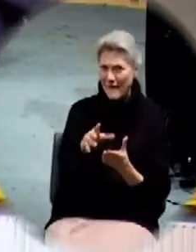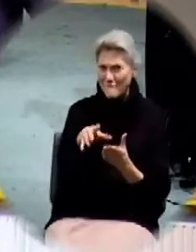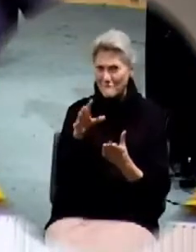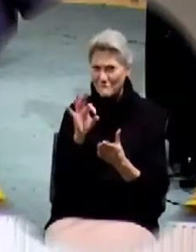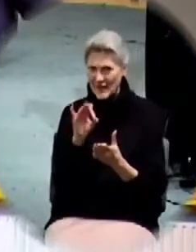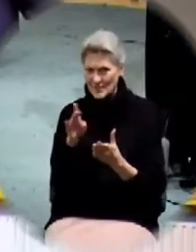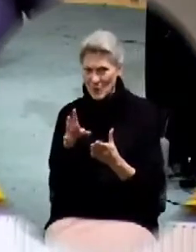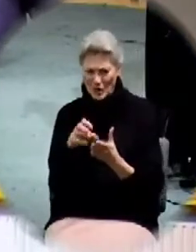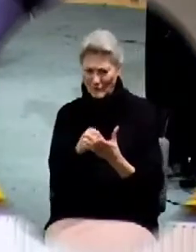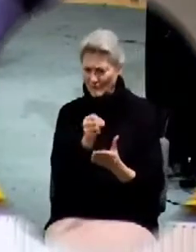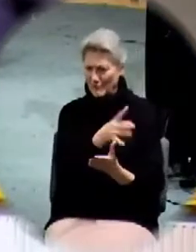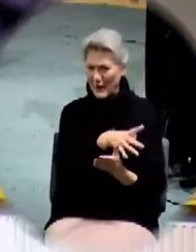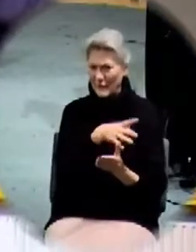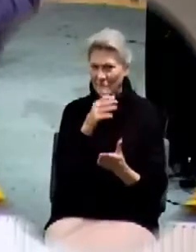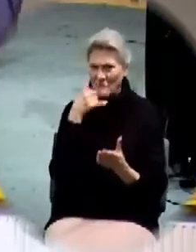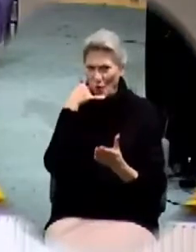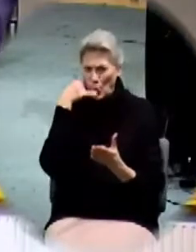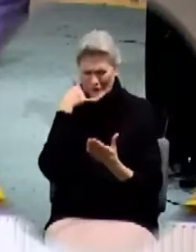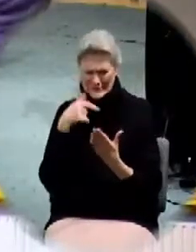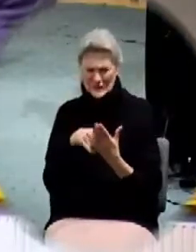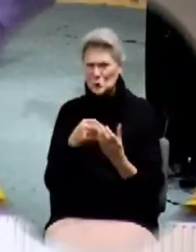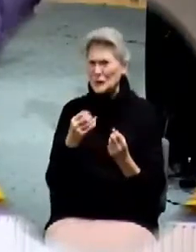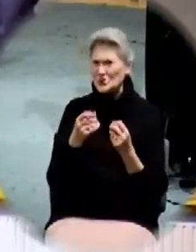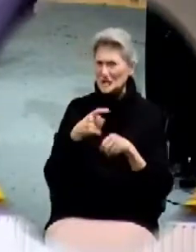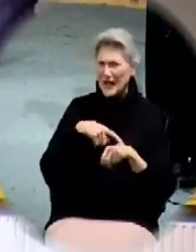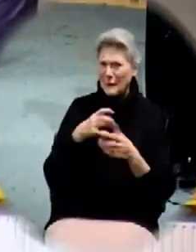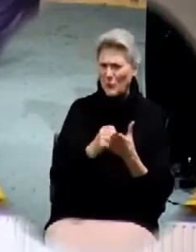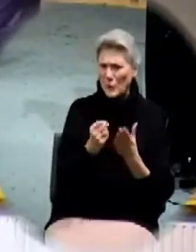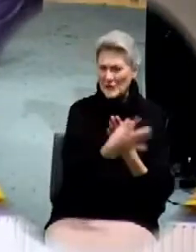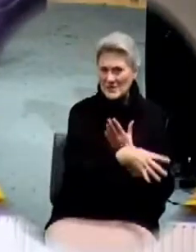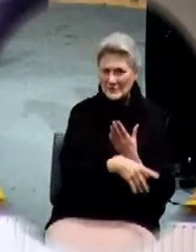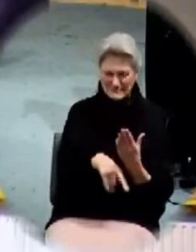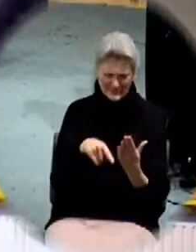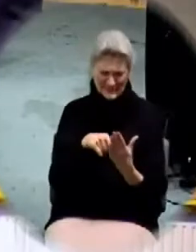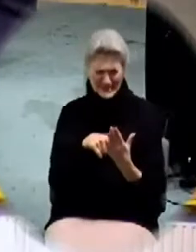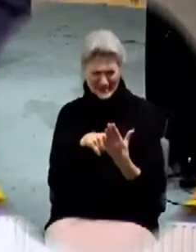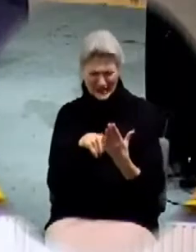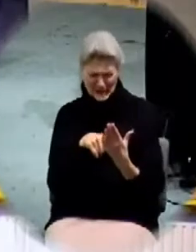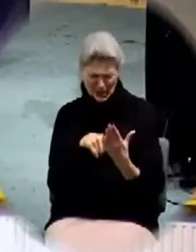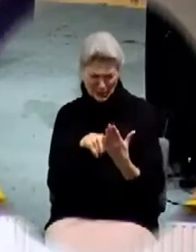on it and it's a depressing, discouraging, desponding, absolutely awful place to be.